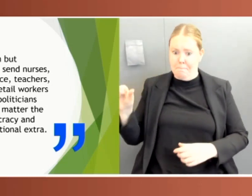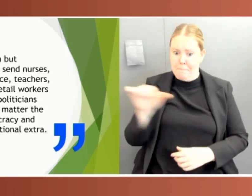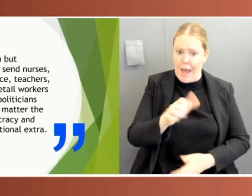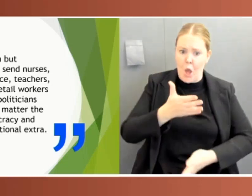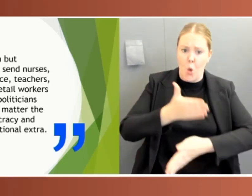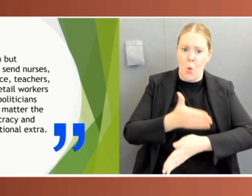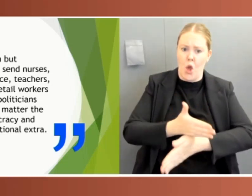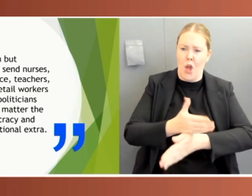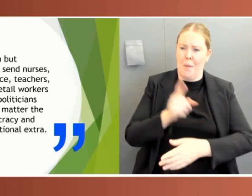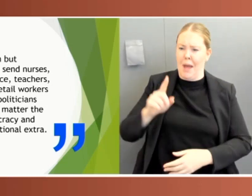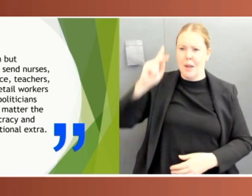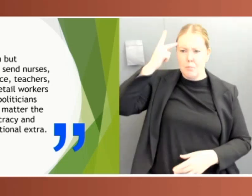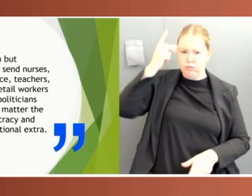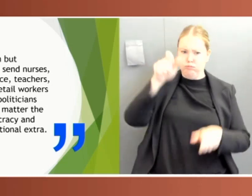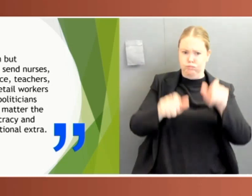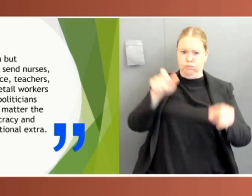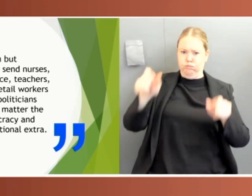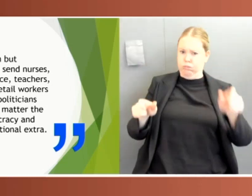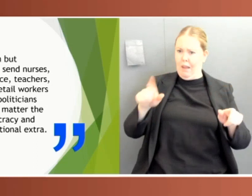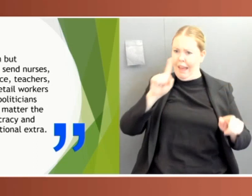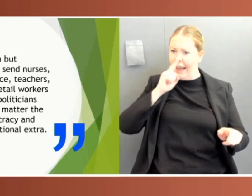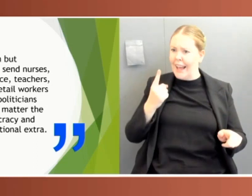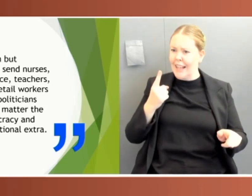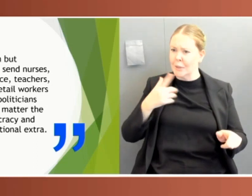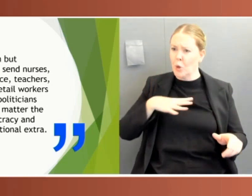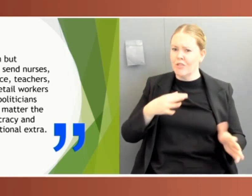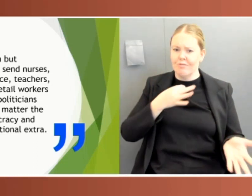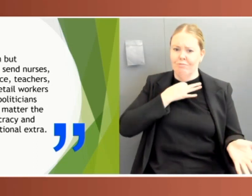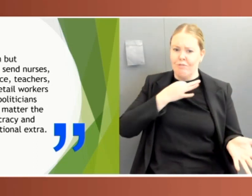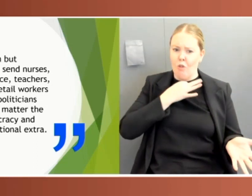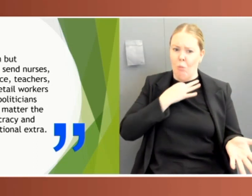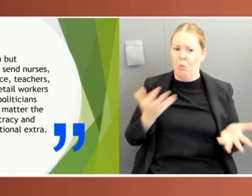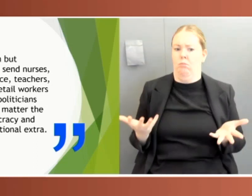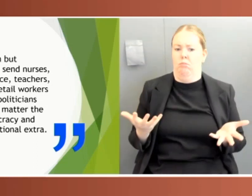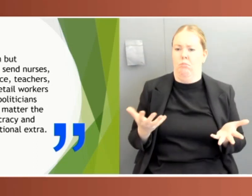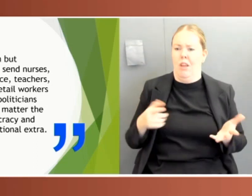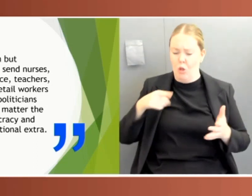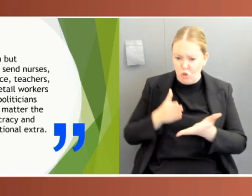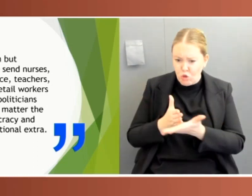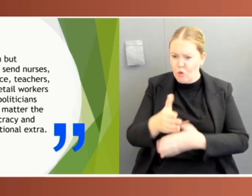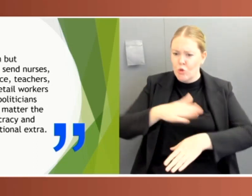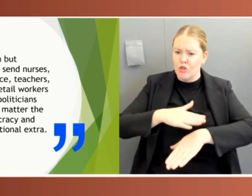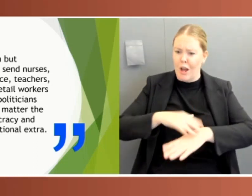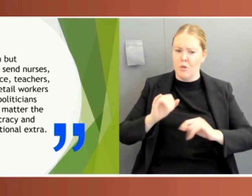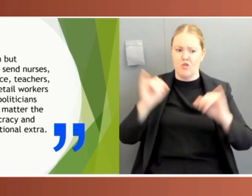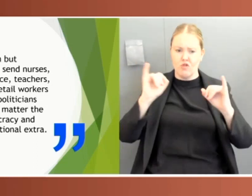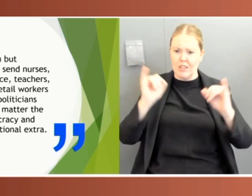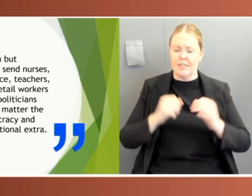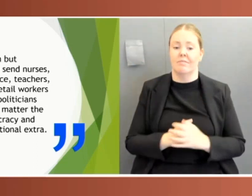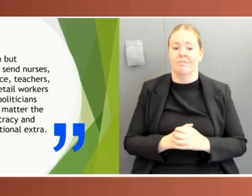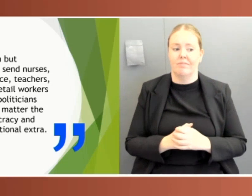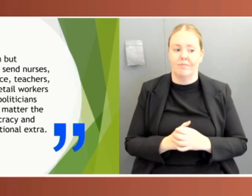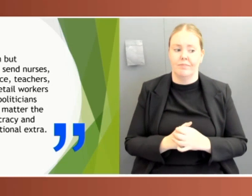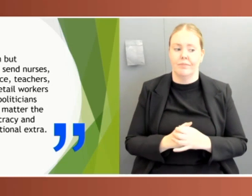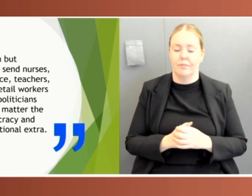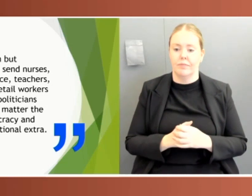The failure of Australia's parliaments to sit regularly compares unfavourably with the experiences of parliaments during historical crises. Famously,